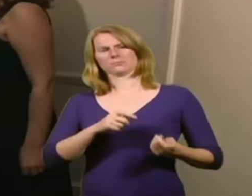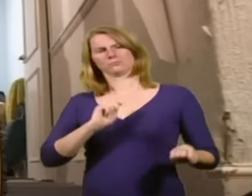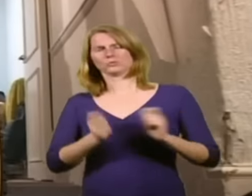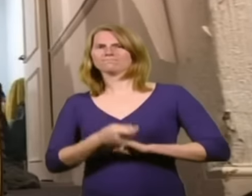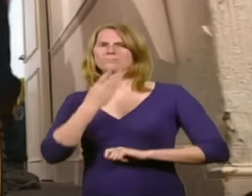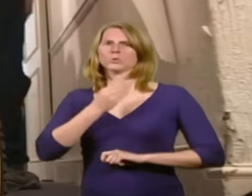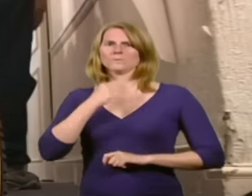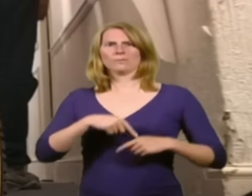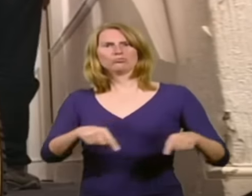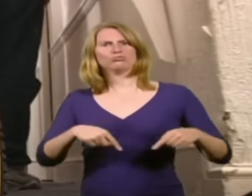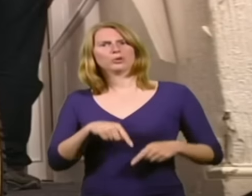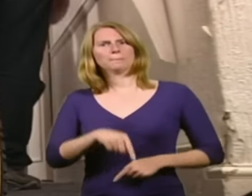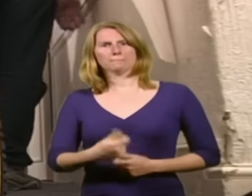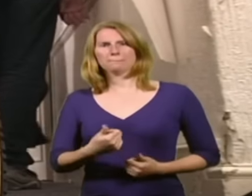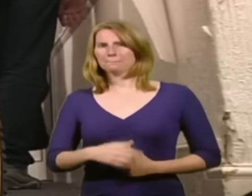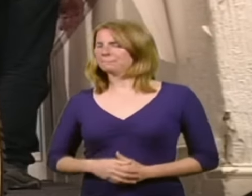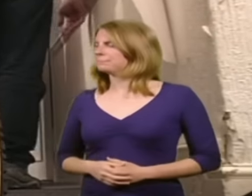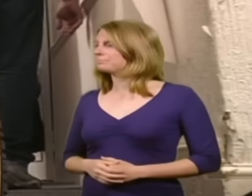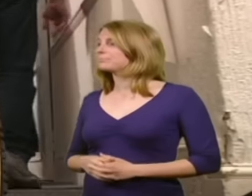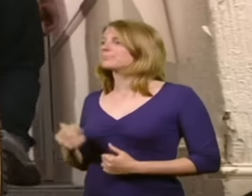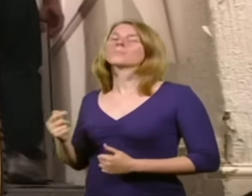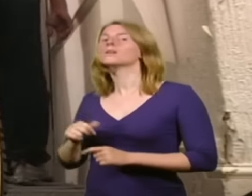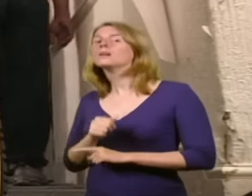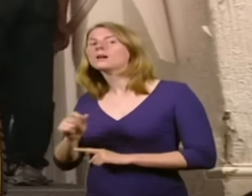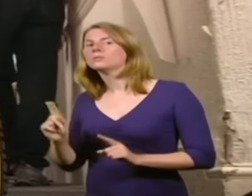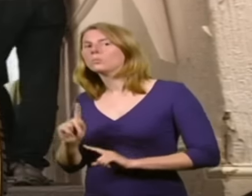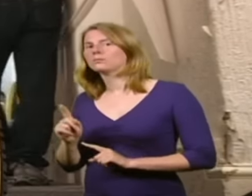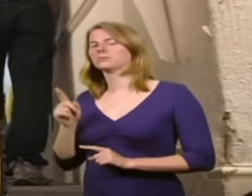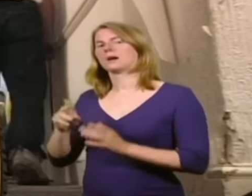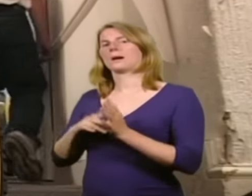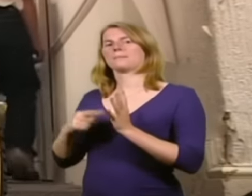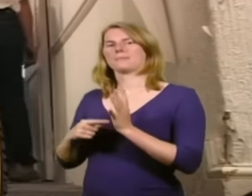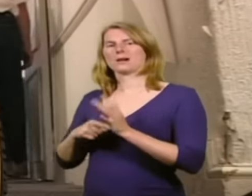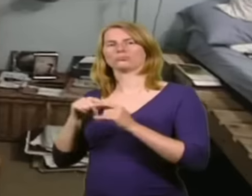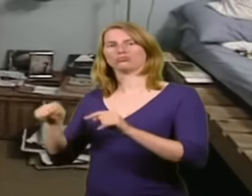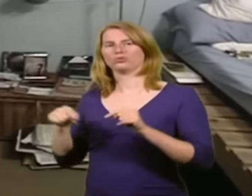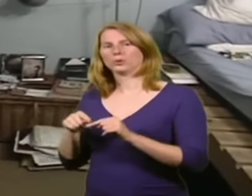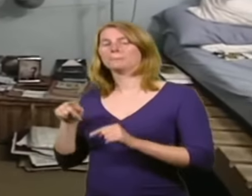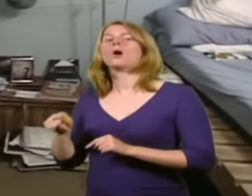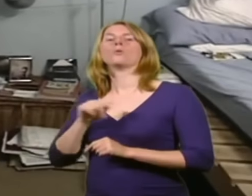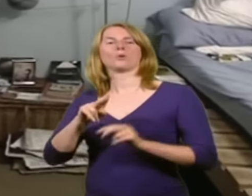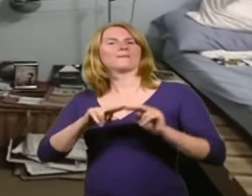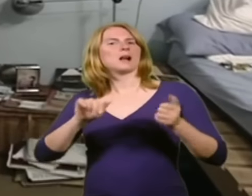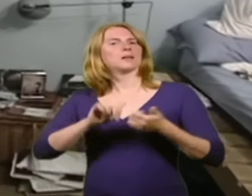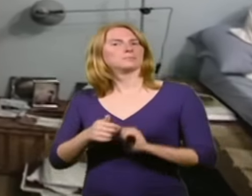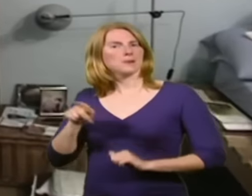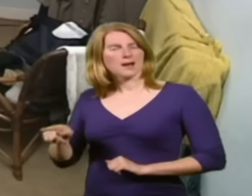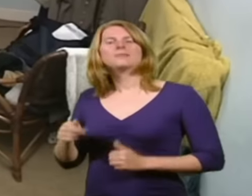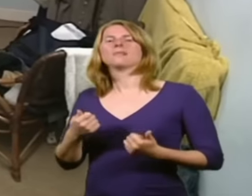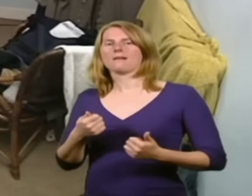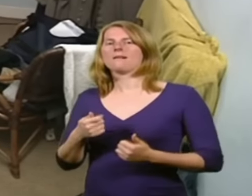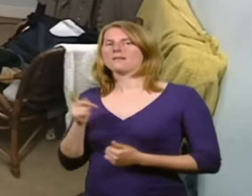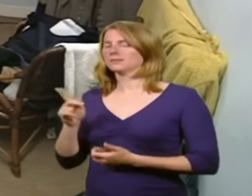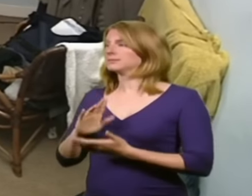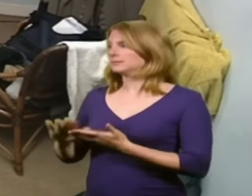right along here. So where are we going now? Okay, this is Matt's room. Oh, your flatmate. Well, a